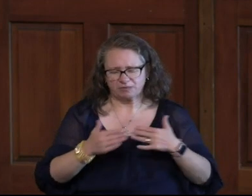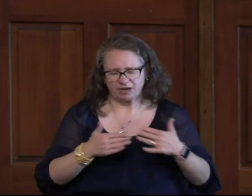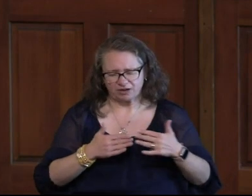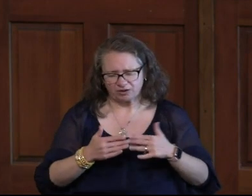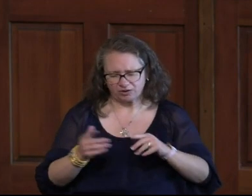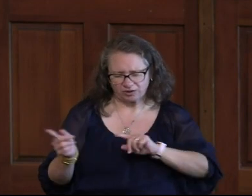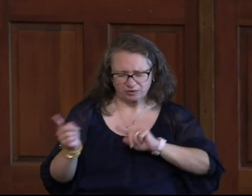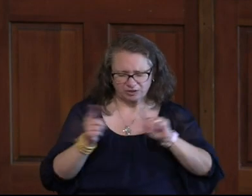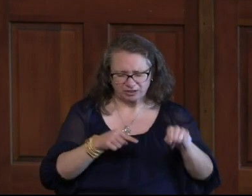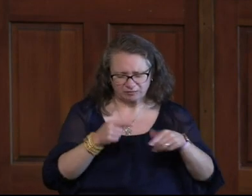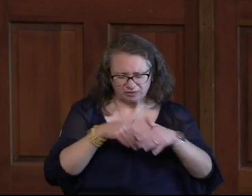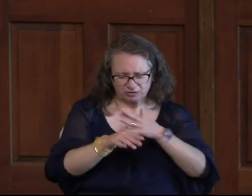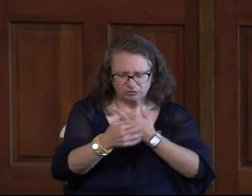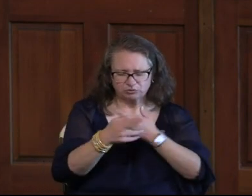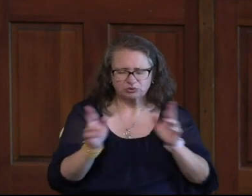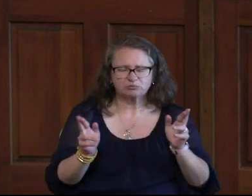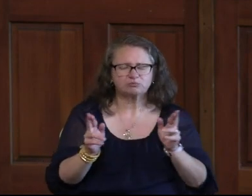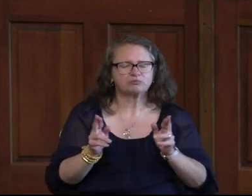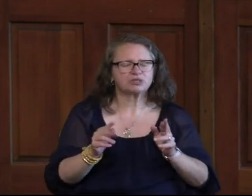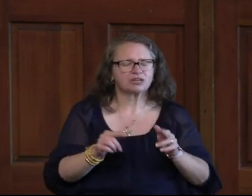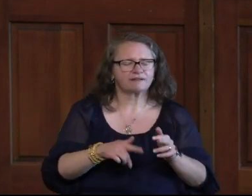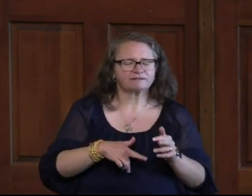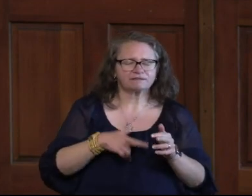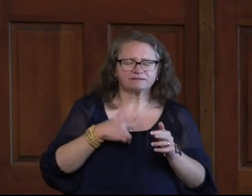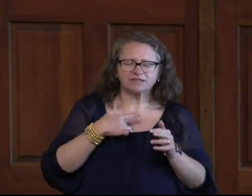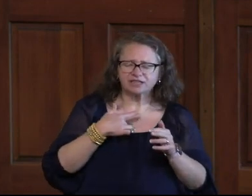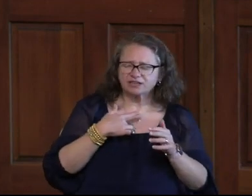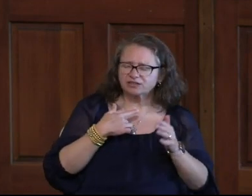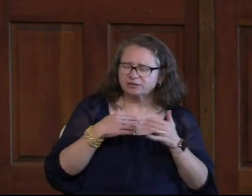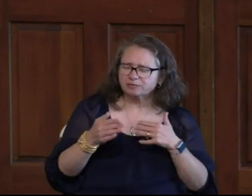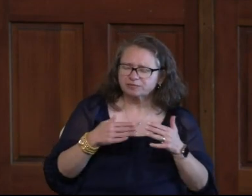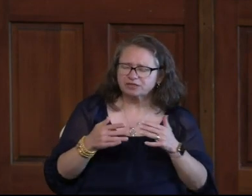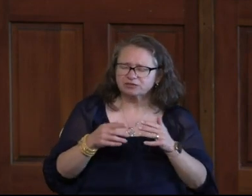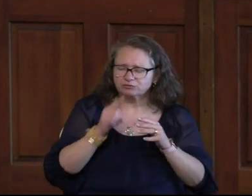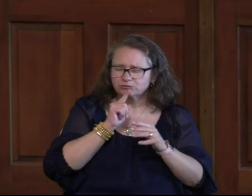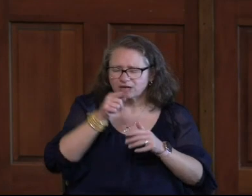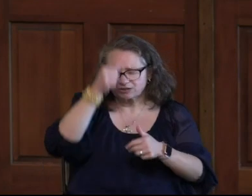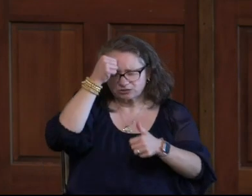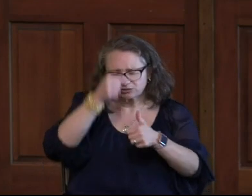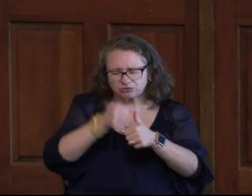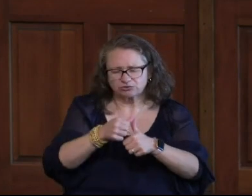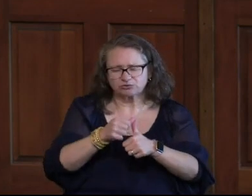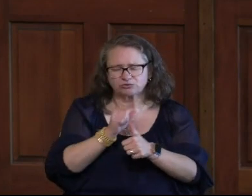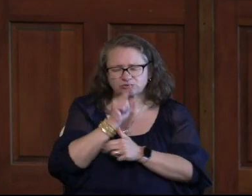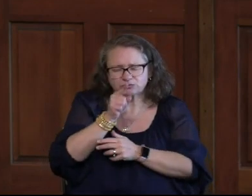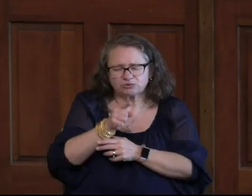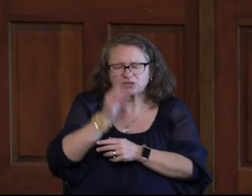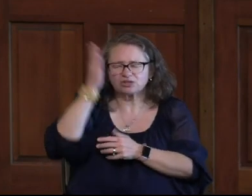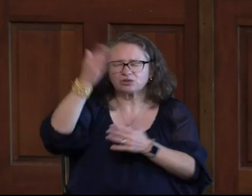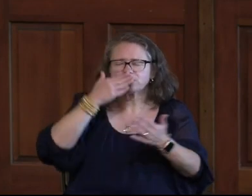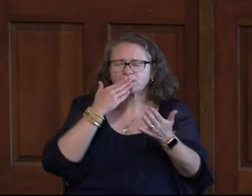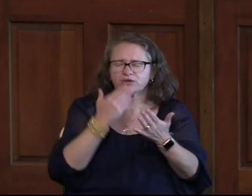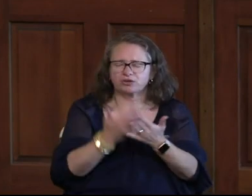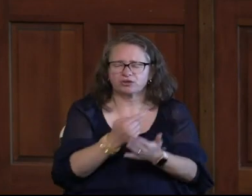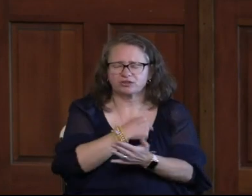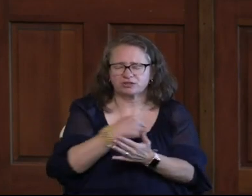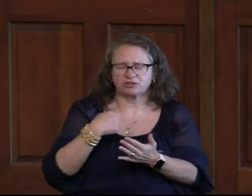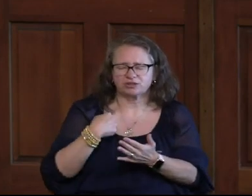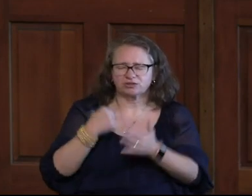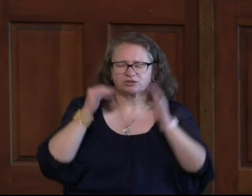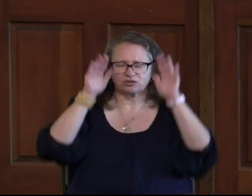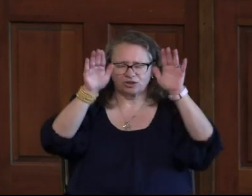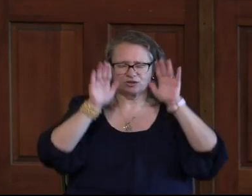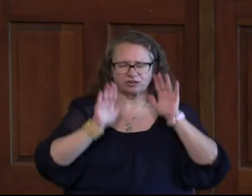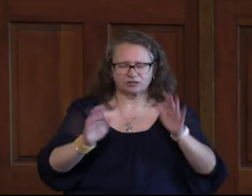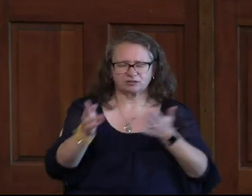into this room. no matter how we're feeling, remind us of the truth that you are good. You're awesome.